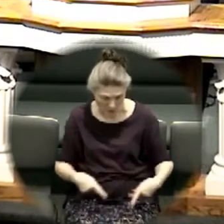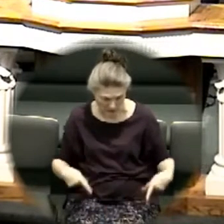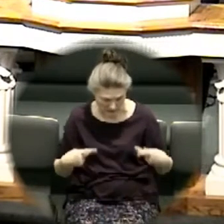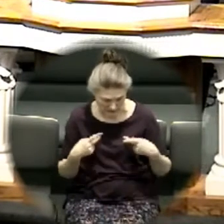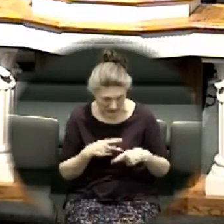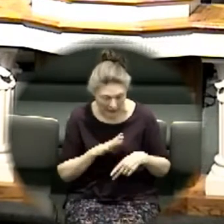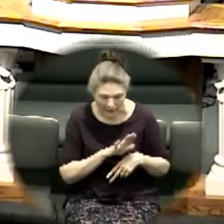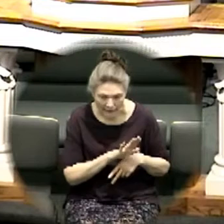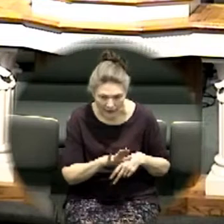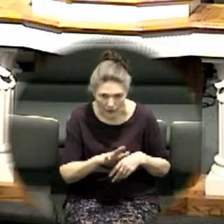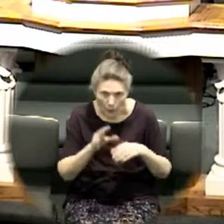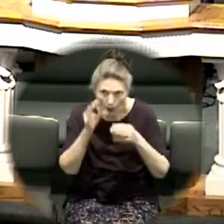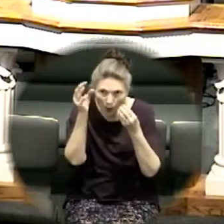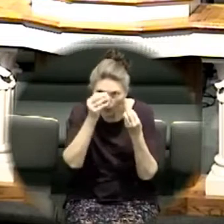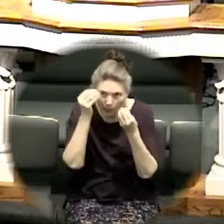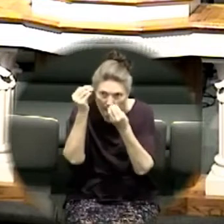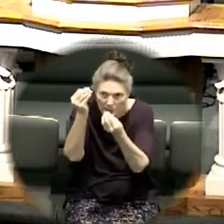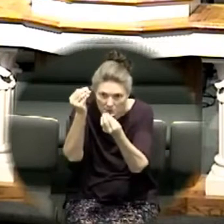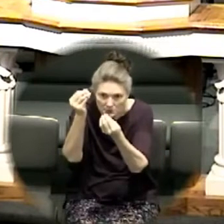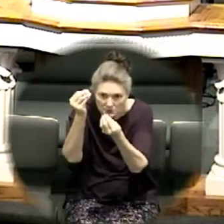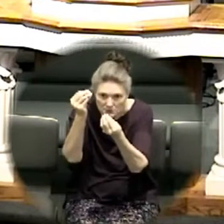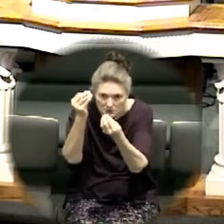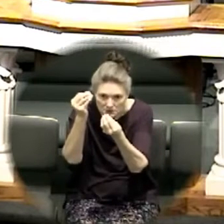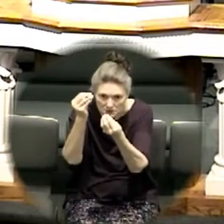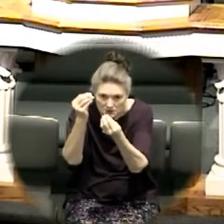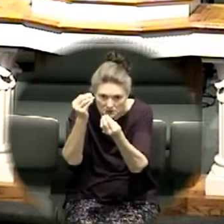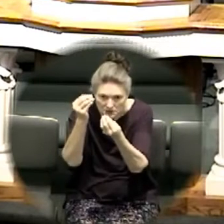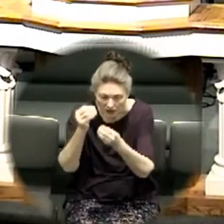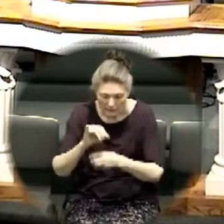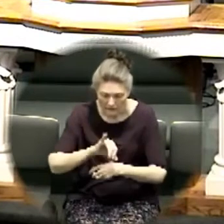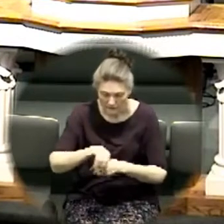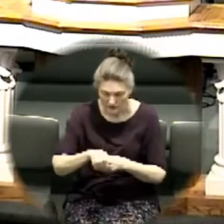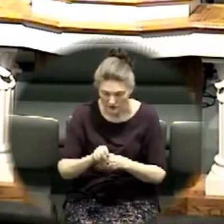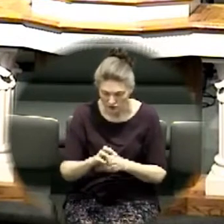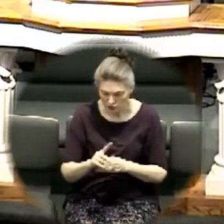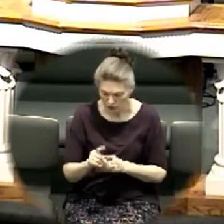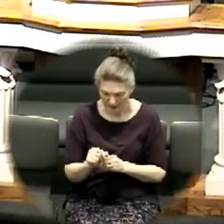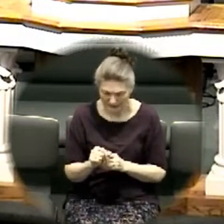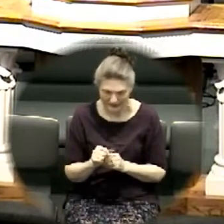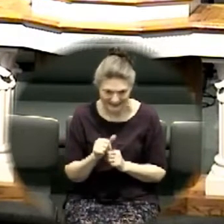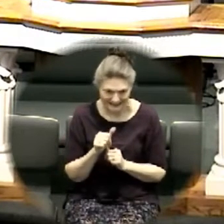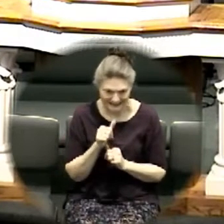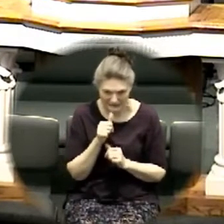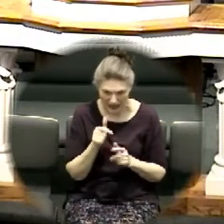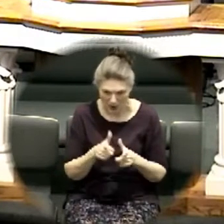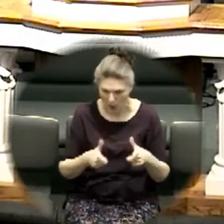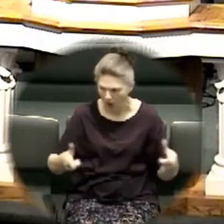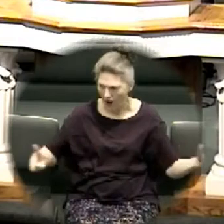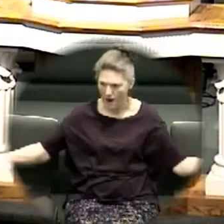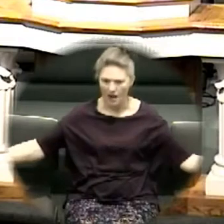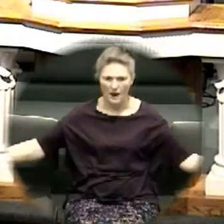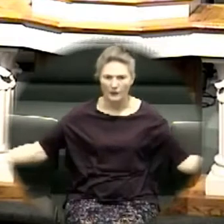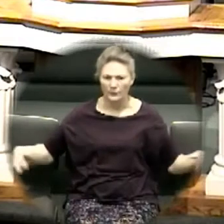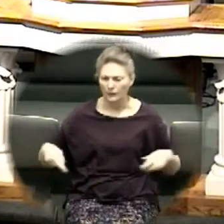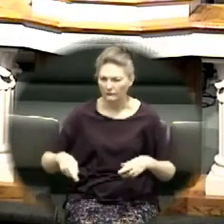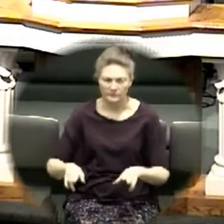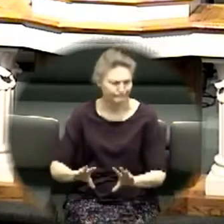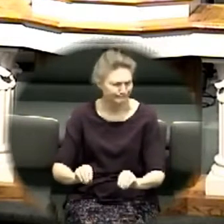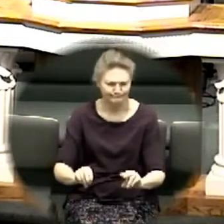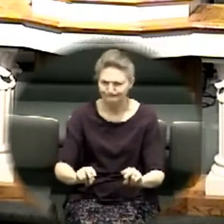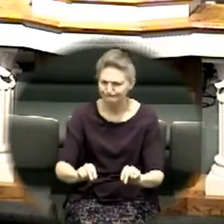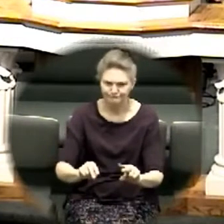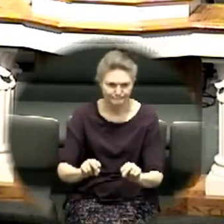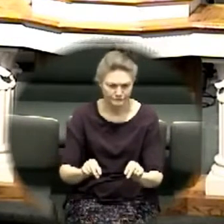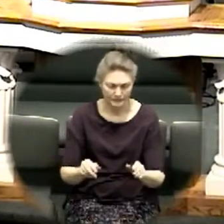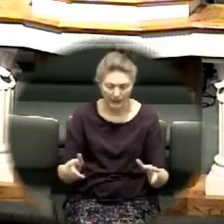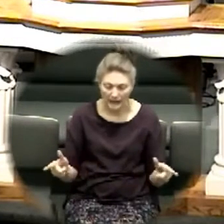think about this it wasn't far the Jordan is not very wide I saw it I was standing at the edge it's not very wide